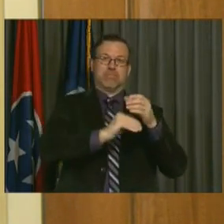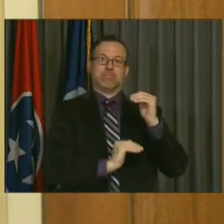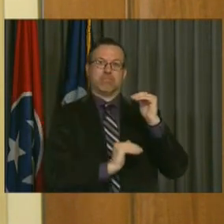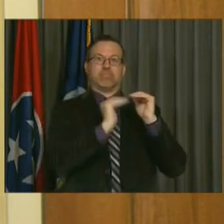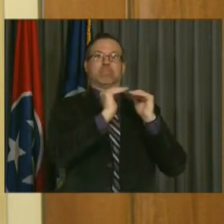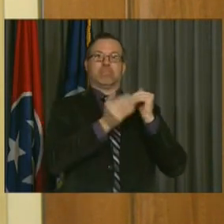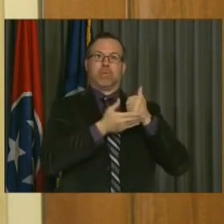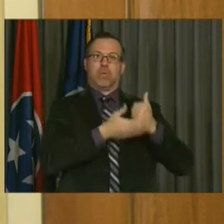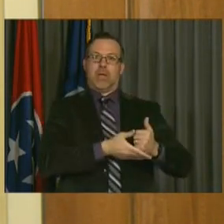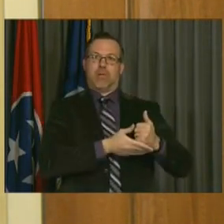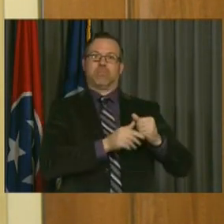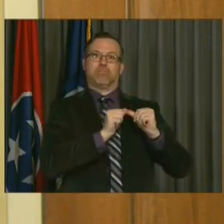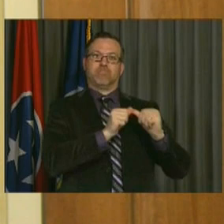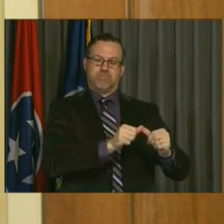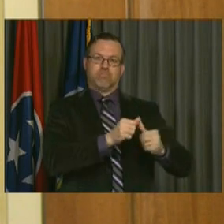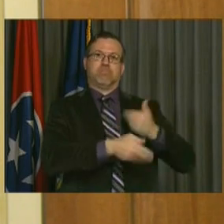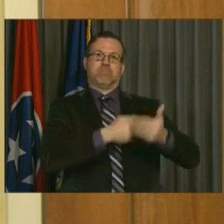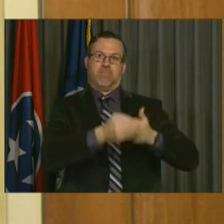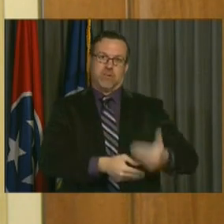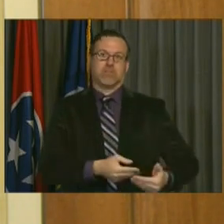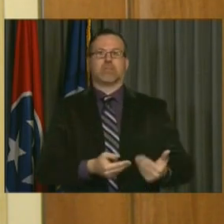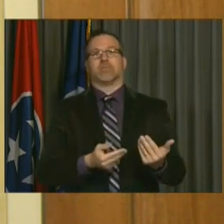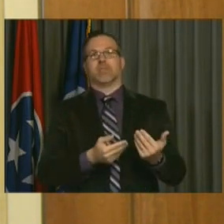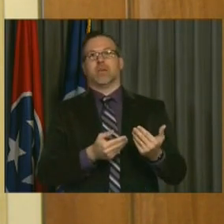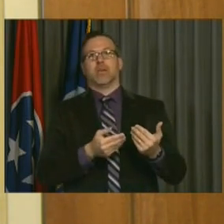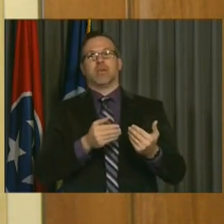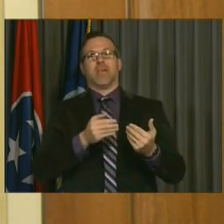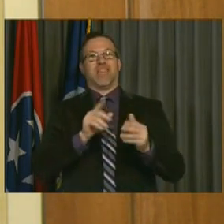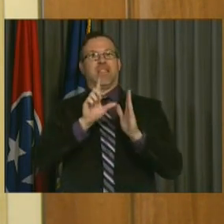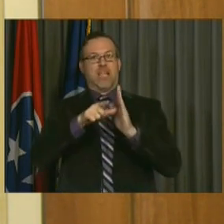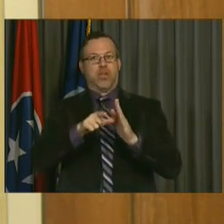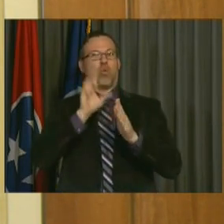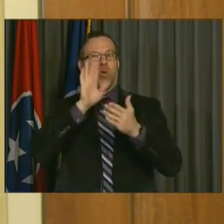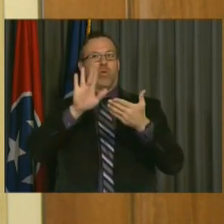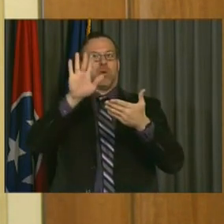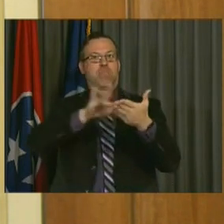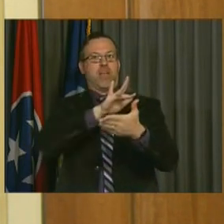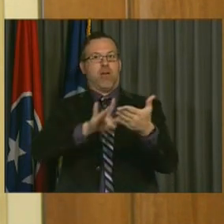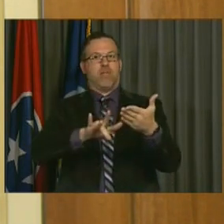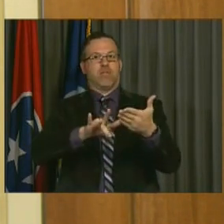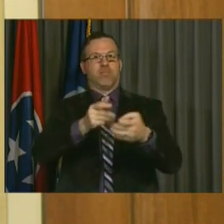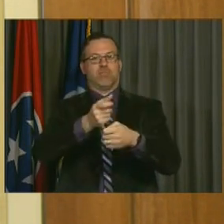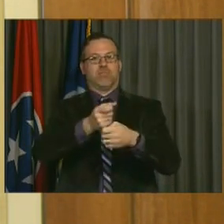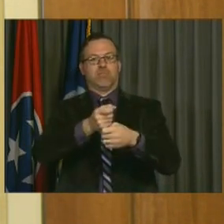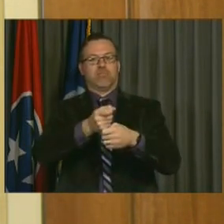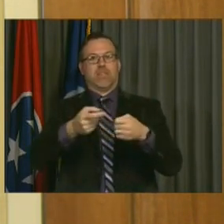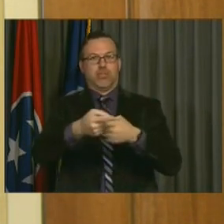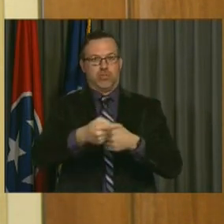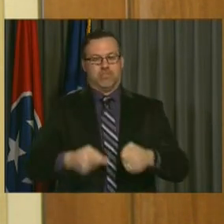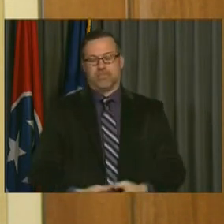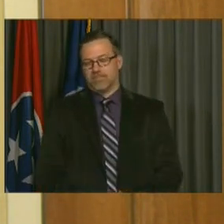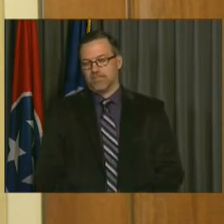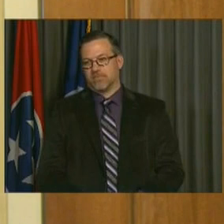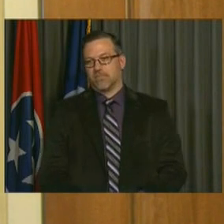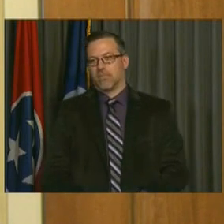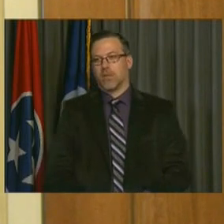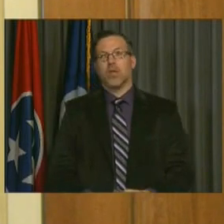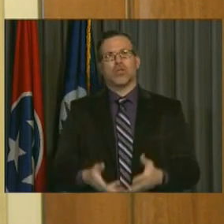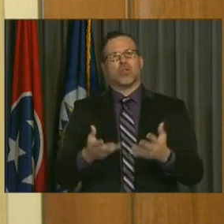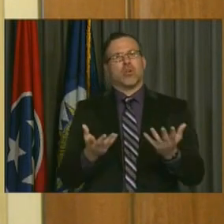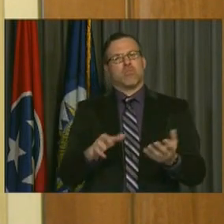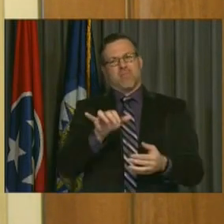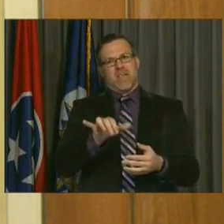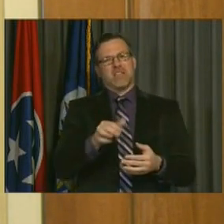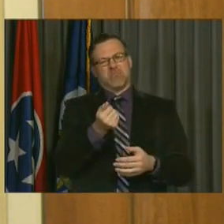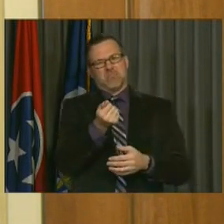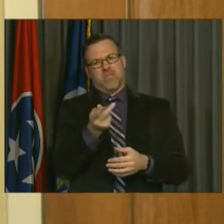year but are in the budget to be paid off over the next fiscal year. So those are a few comments on